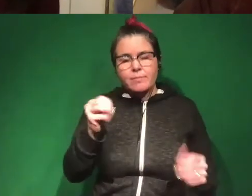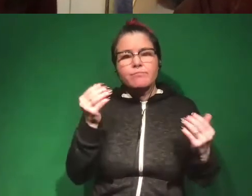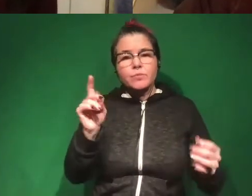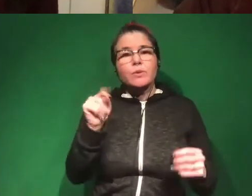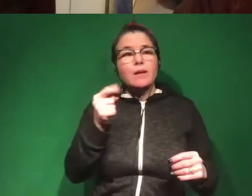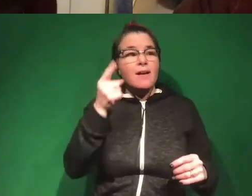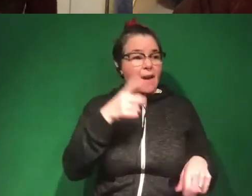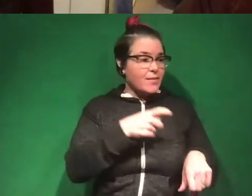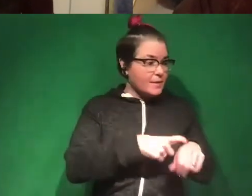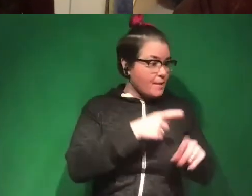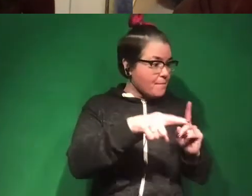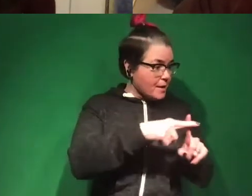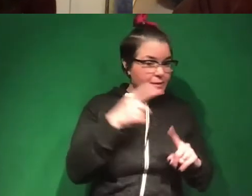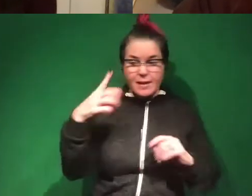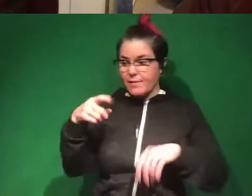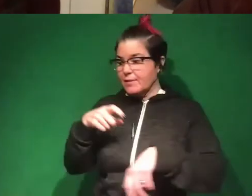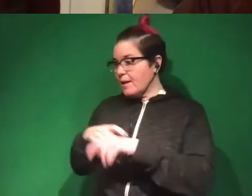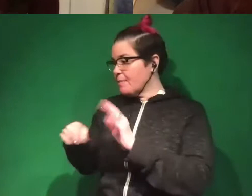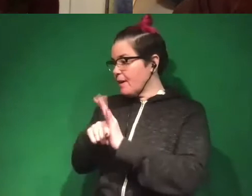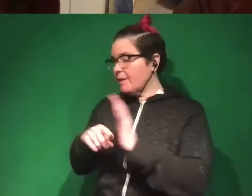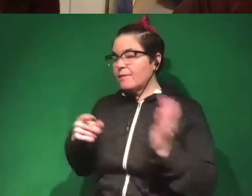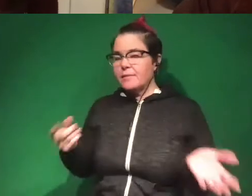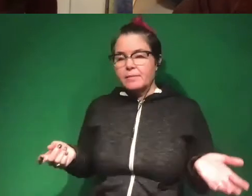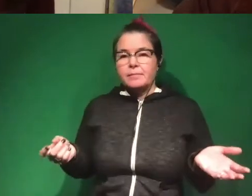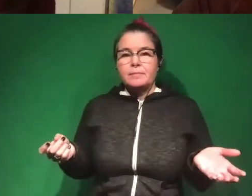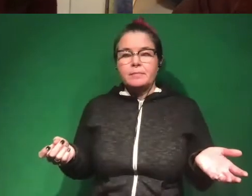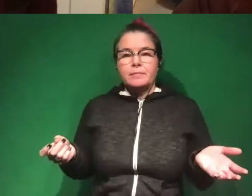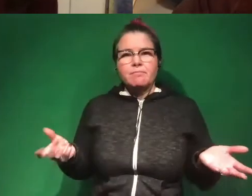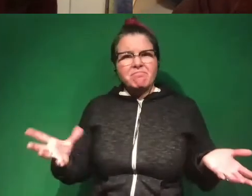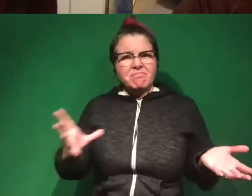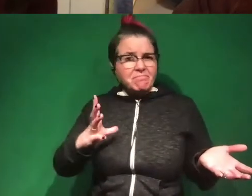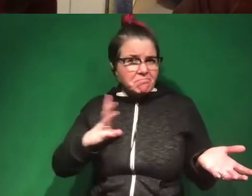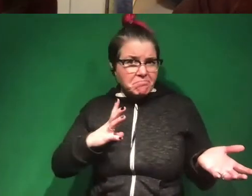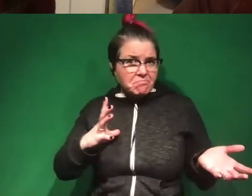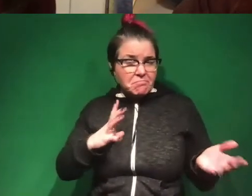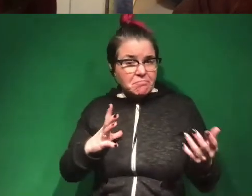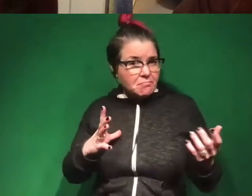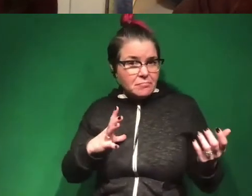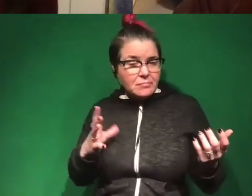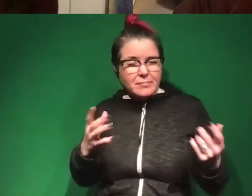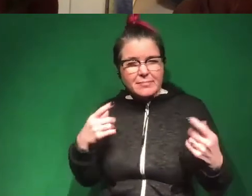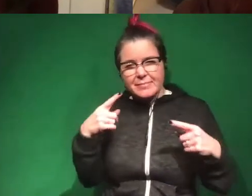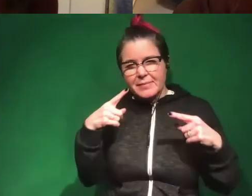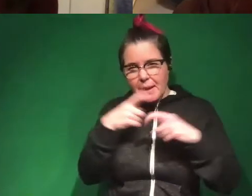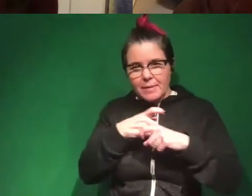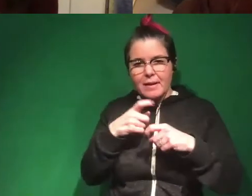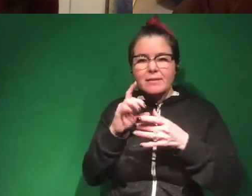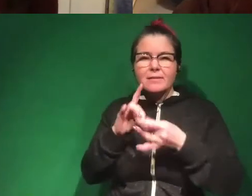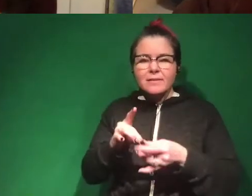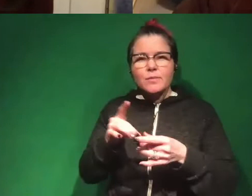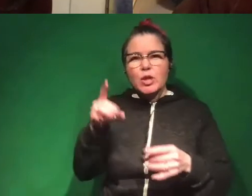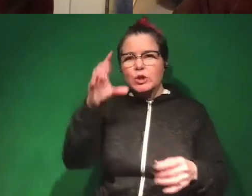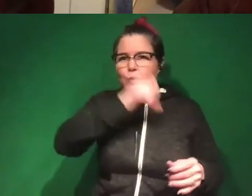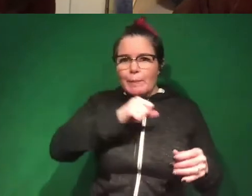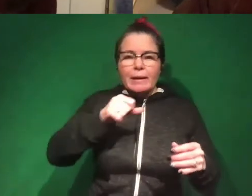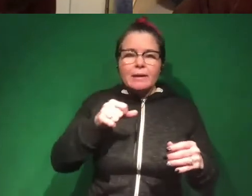the time people are positive, half the time people are negative. That's fine. And, you know, there's complications around inference for that. But